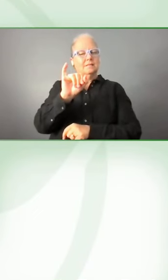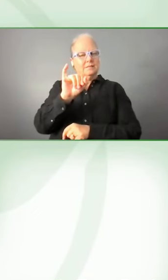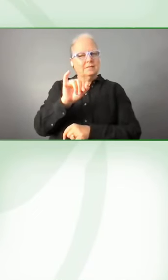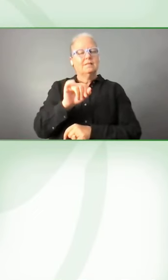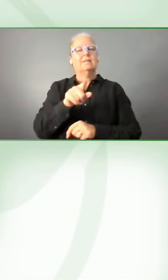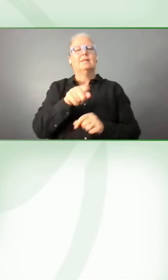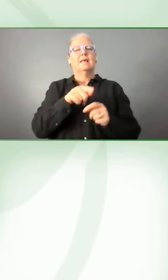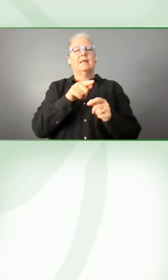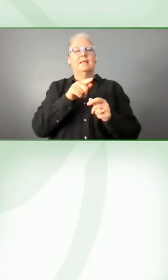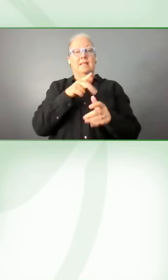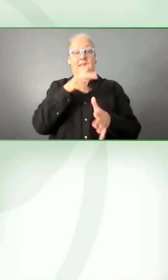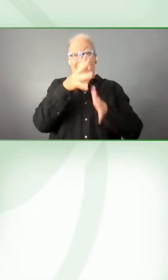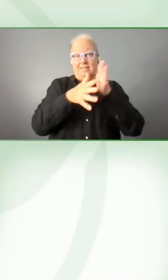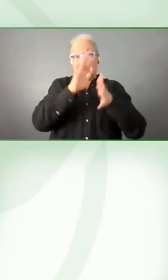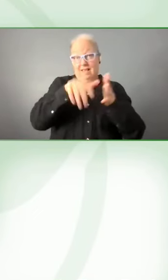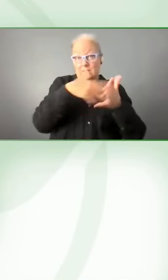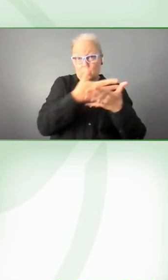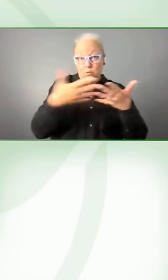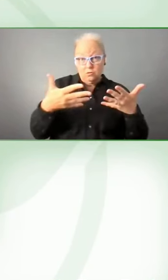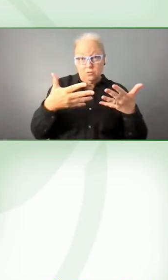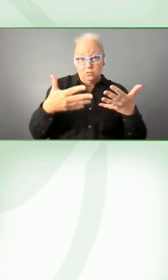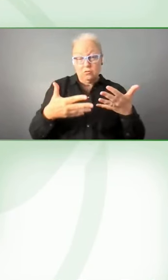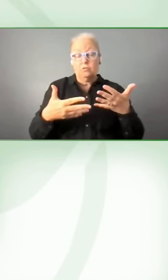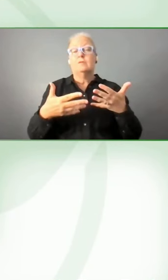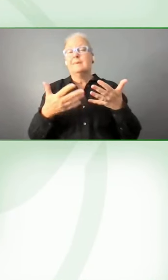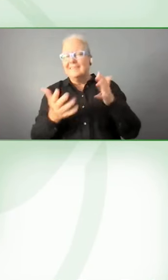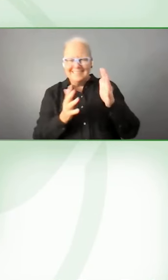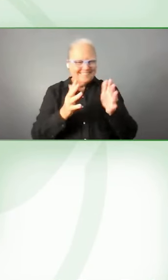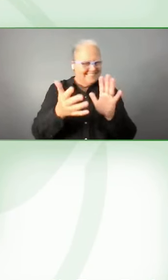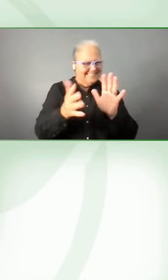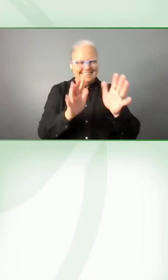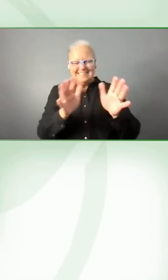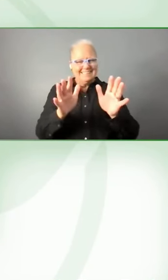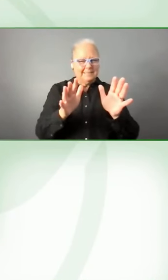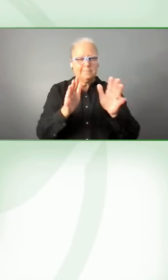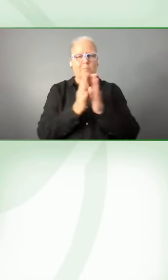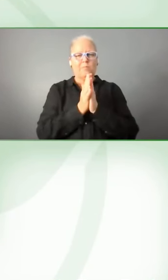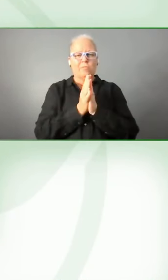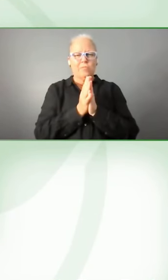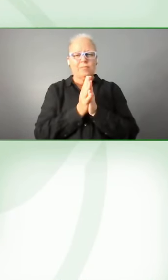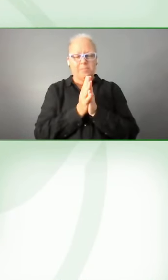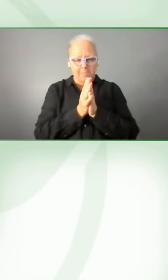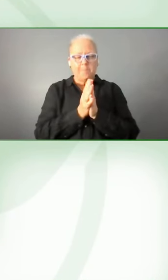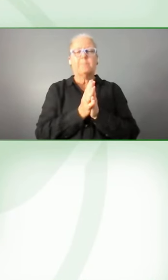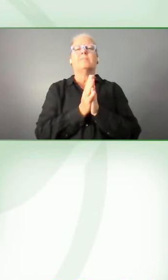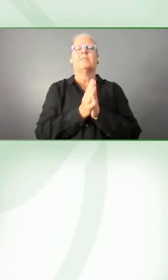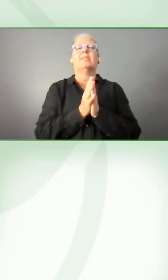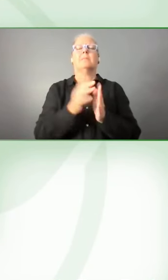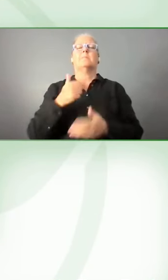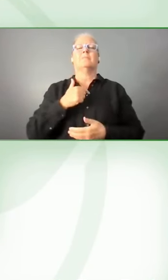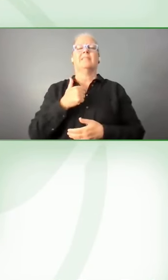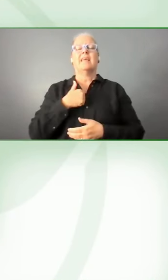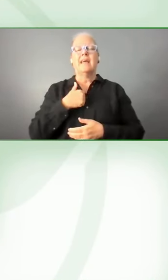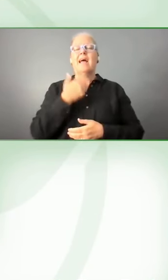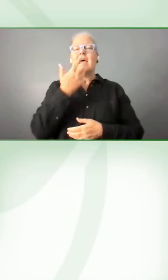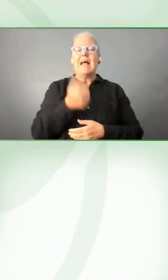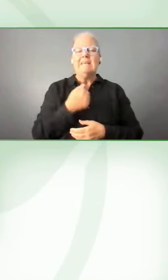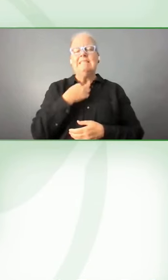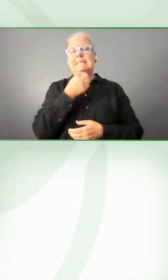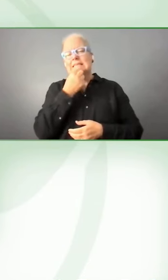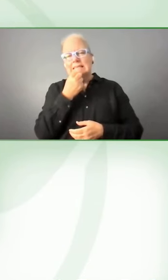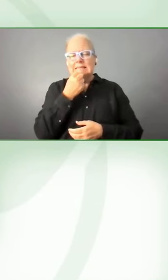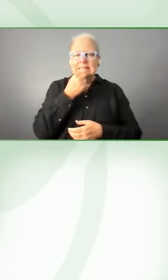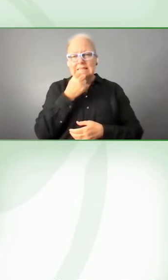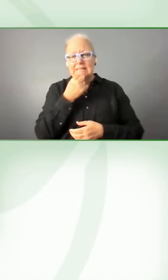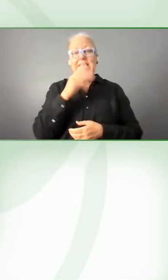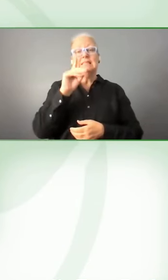And is there, I don't want to ask a leading question, but I worry sometimes that most of the data that's already